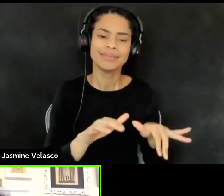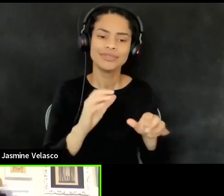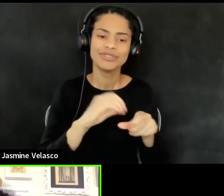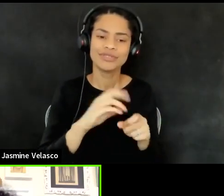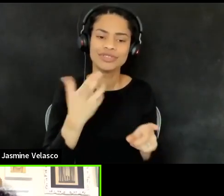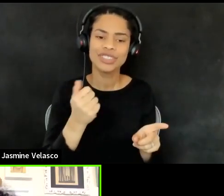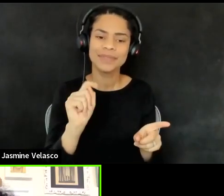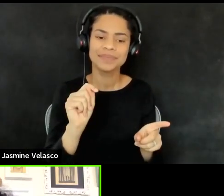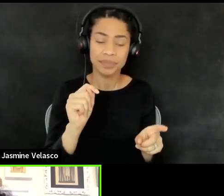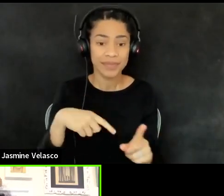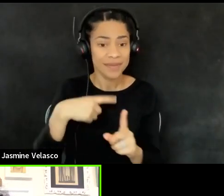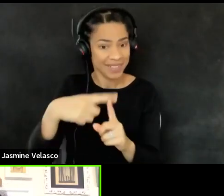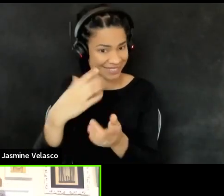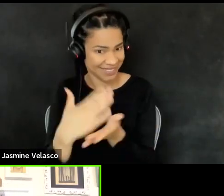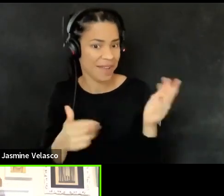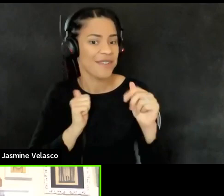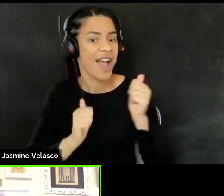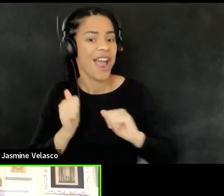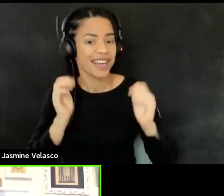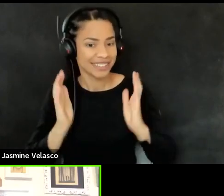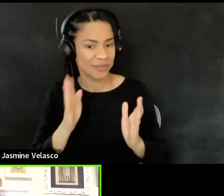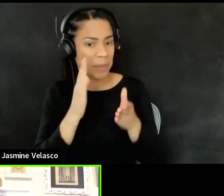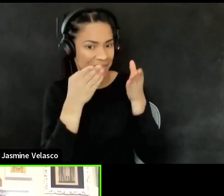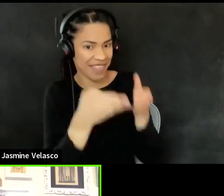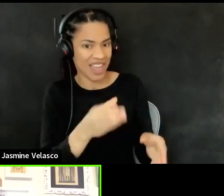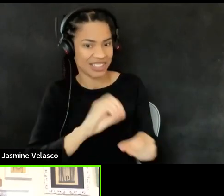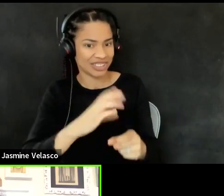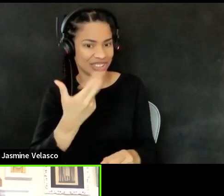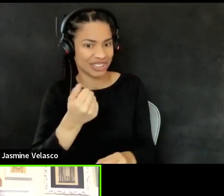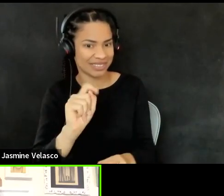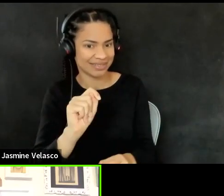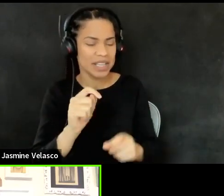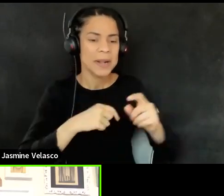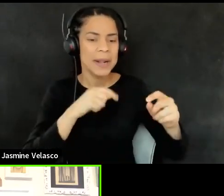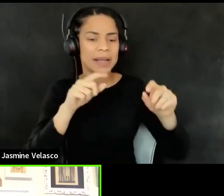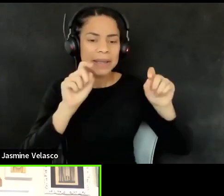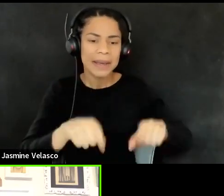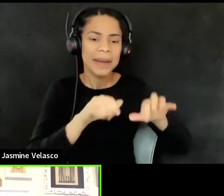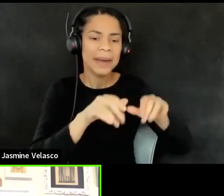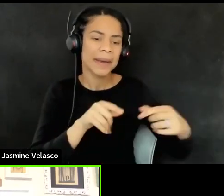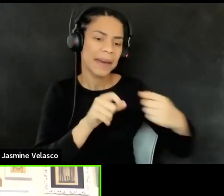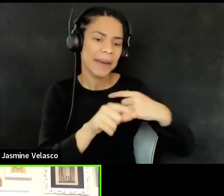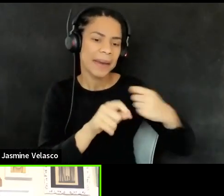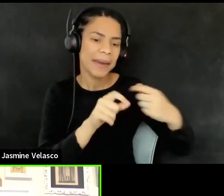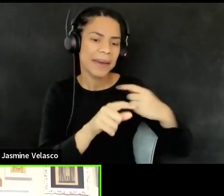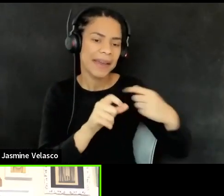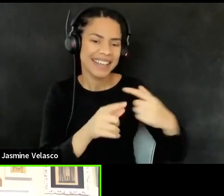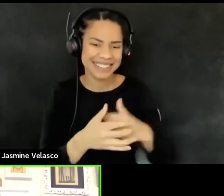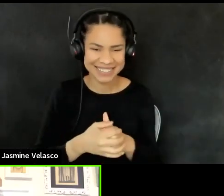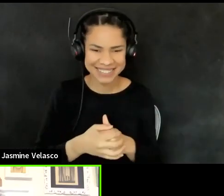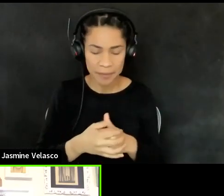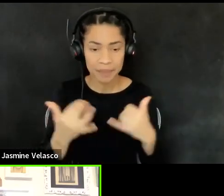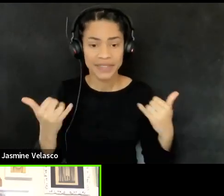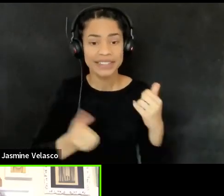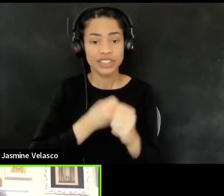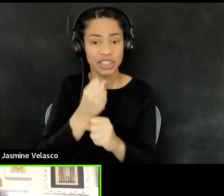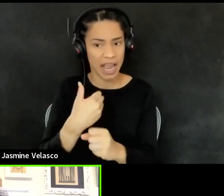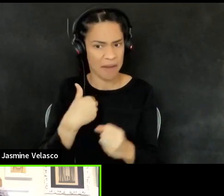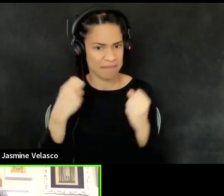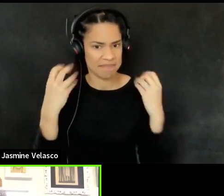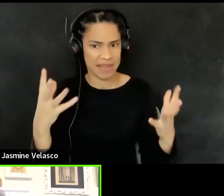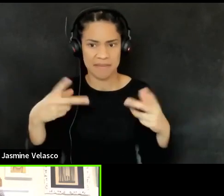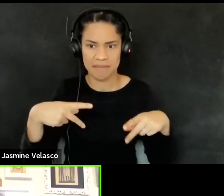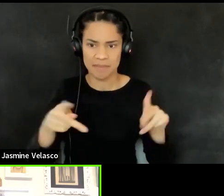will also be in the chat and I'm sure they'd love to hear from you. This year we'll have multiple ways for